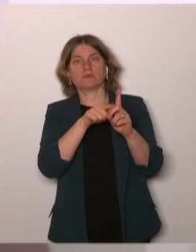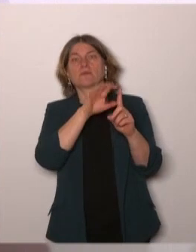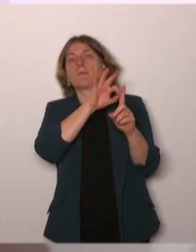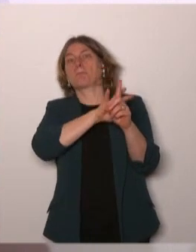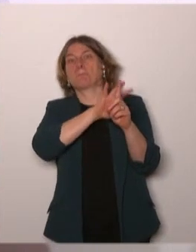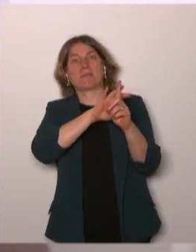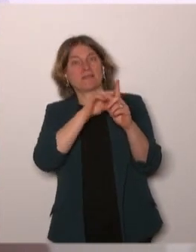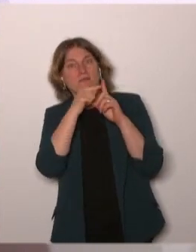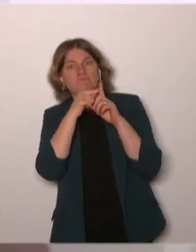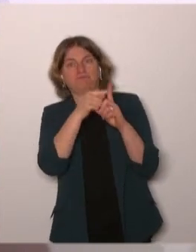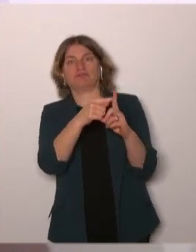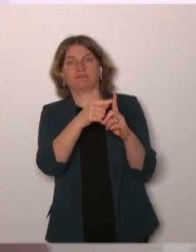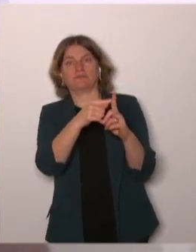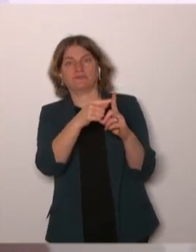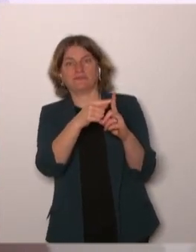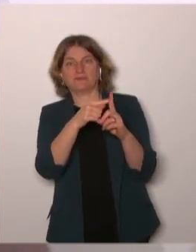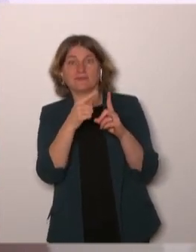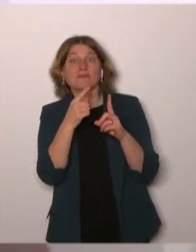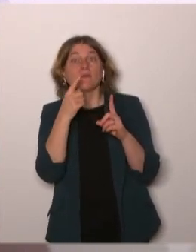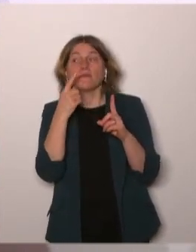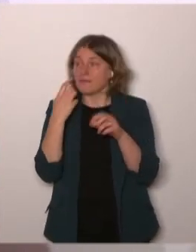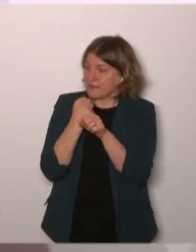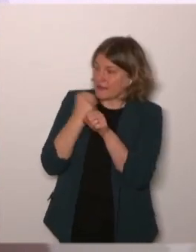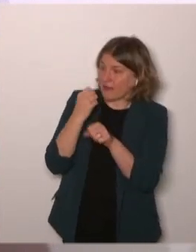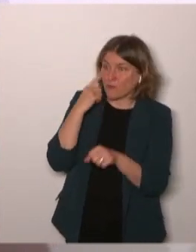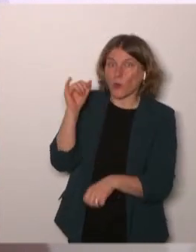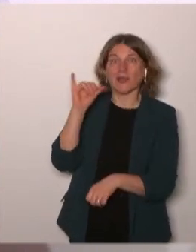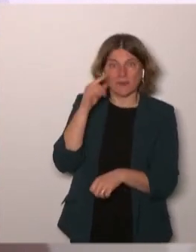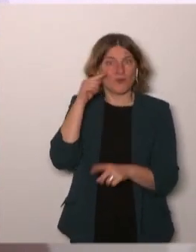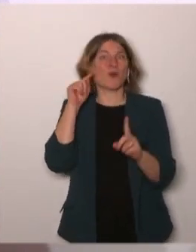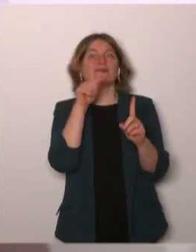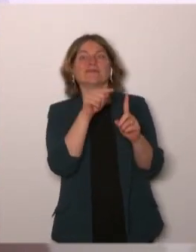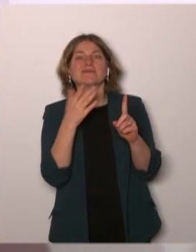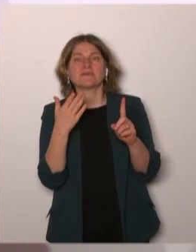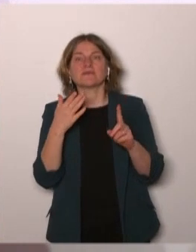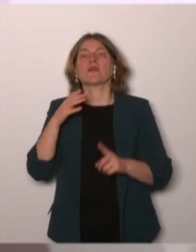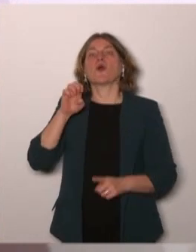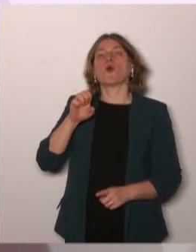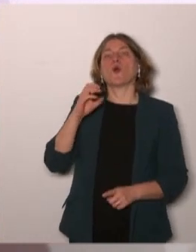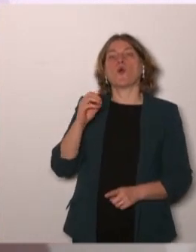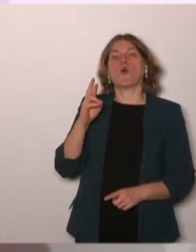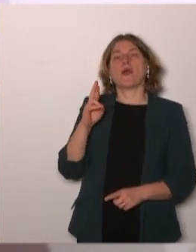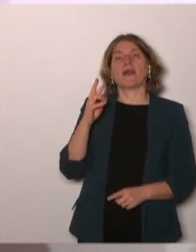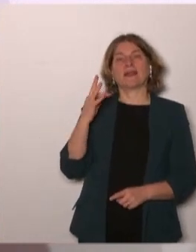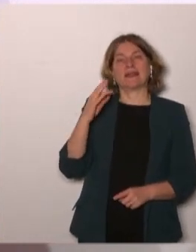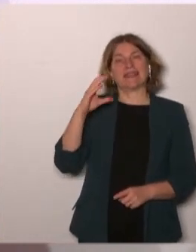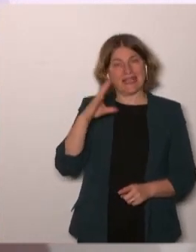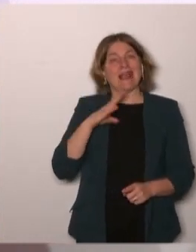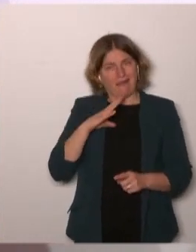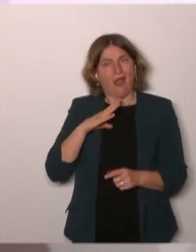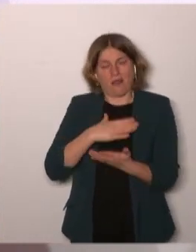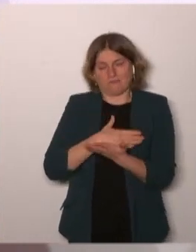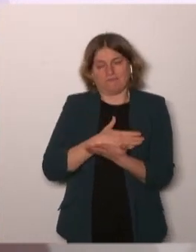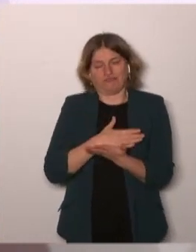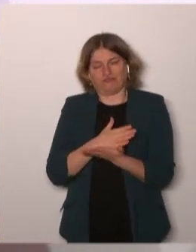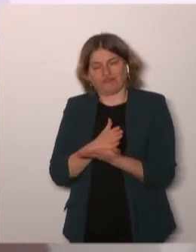for them and at the ORTC we have a patient panel and all our activities actually are channeled through the patient panel so